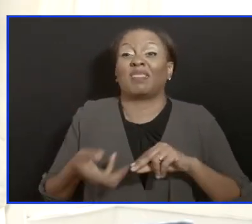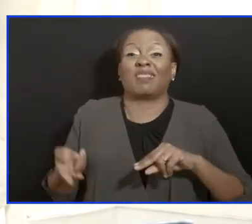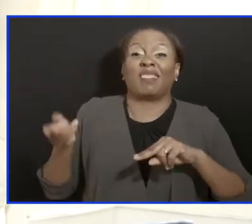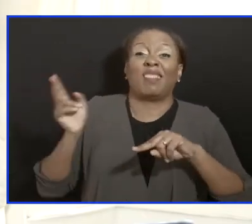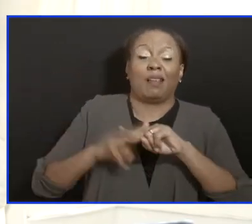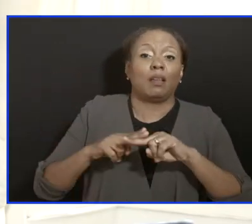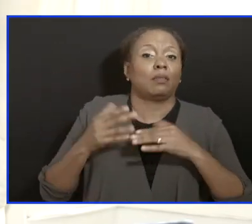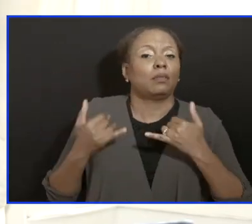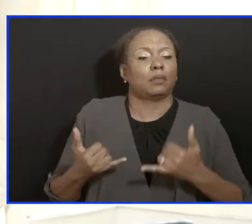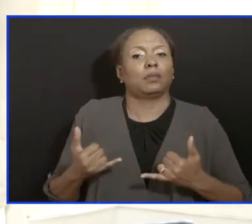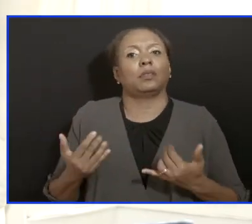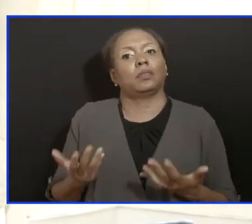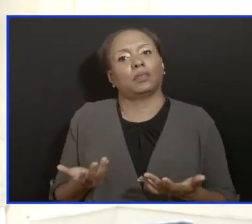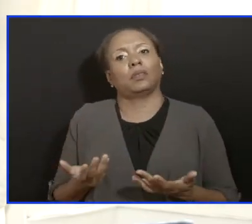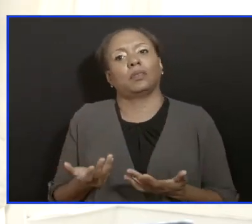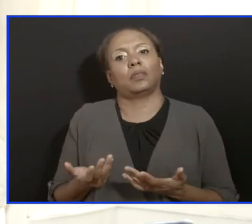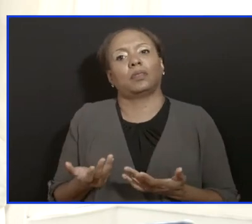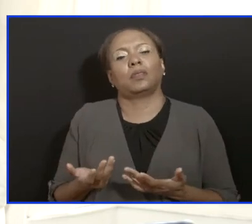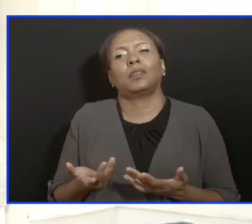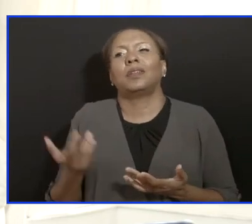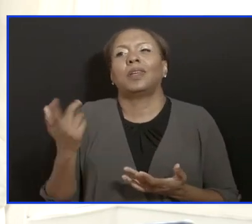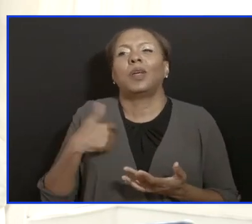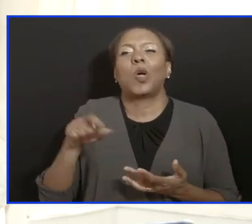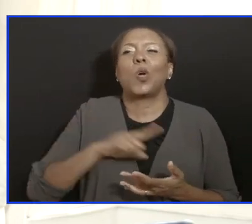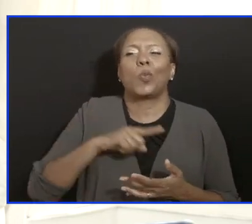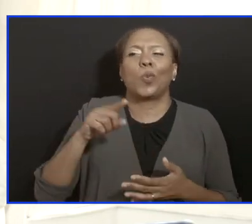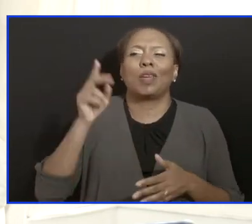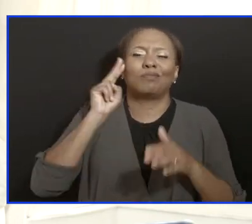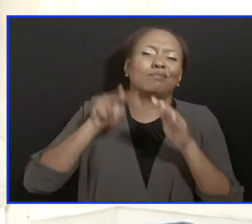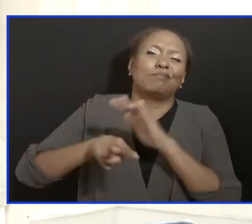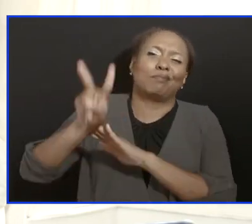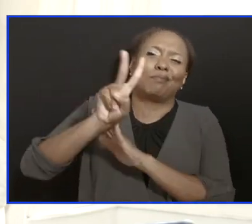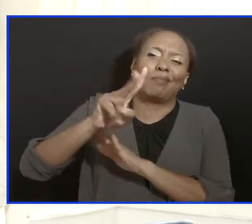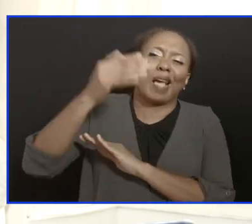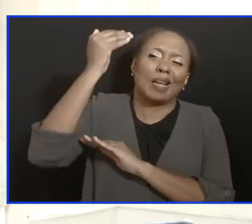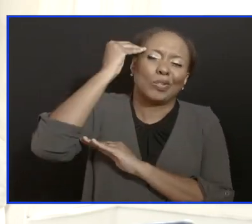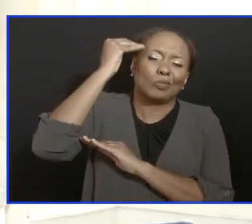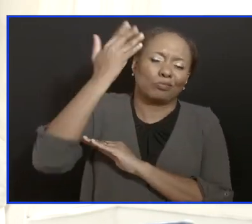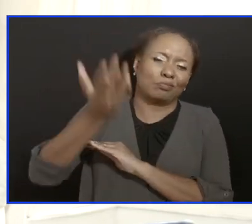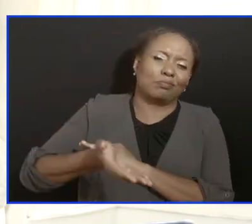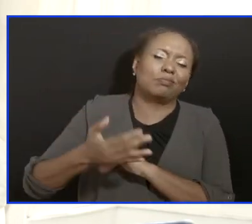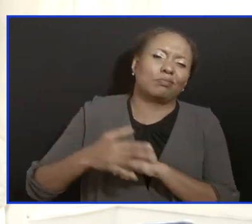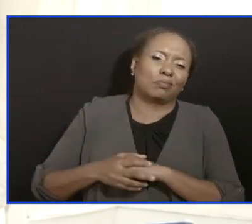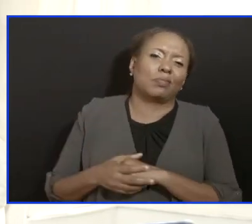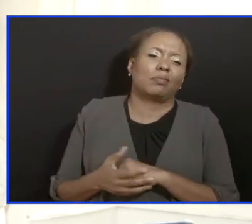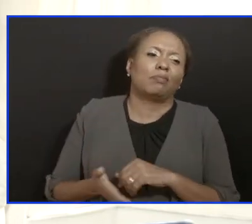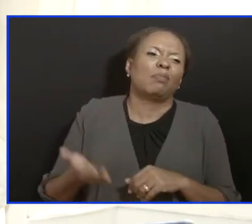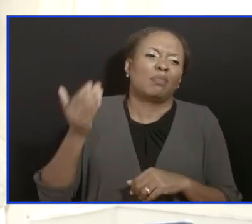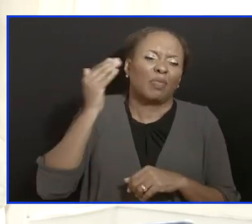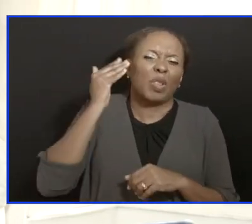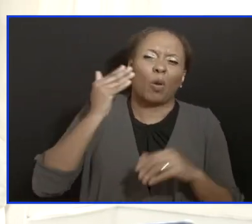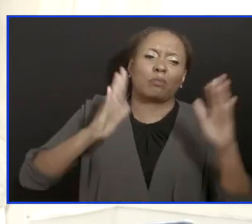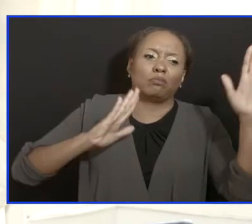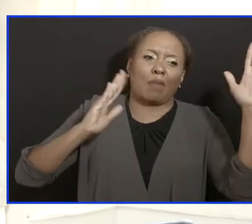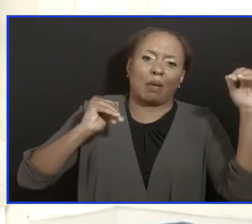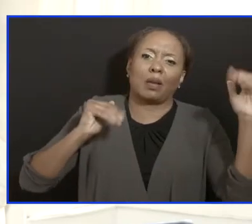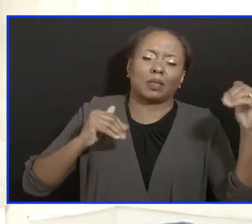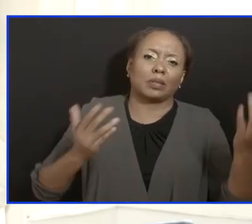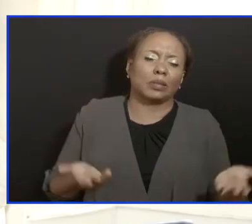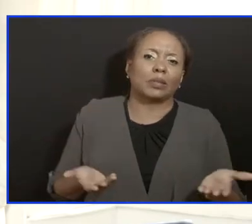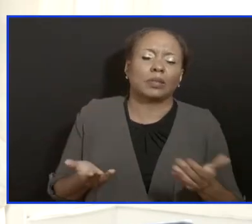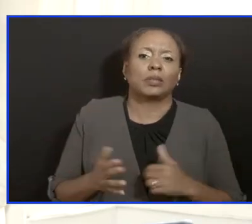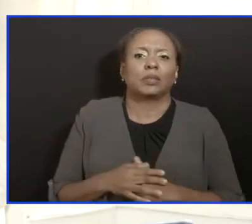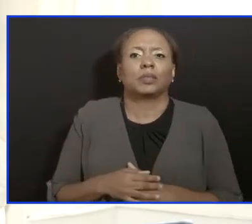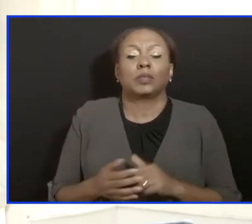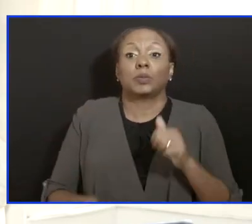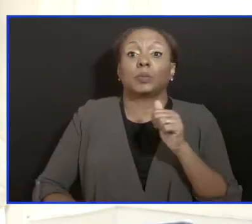it is nothing that really was unexpected. As I told you four weeks ago, this is something that certainly was expected. But I think